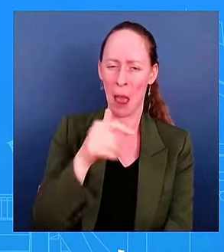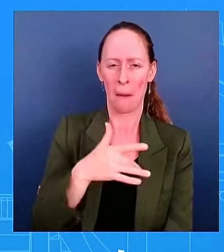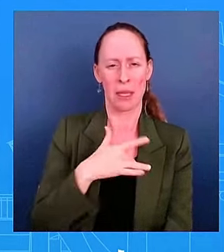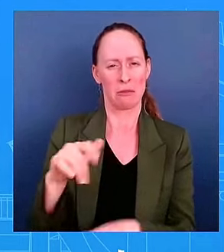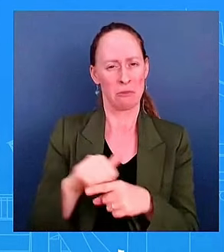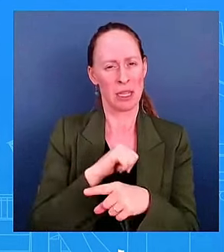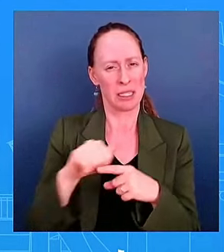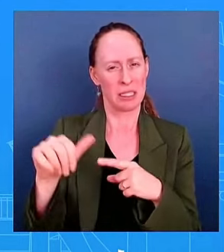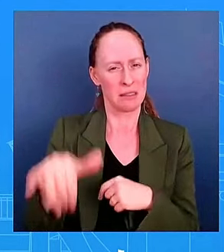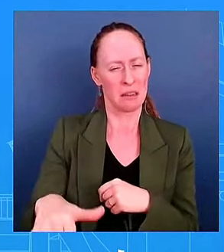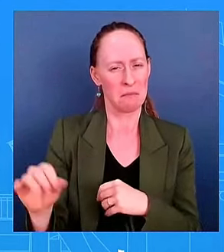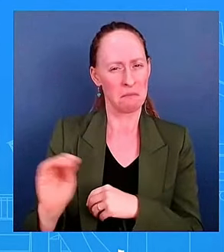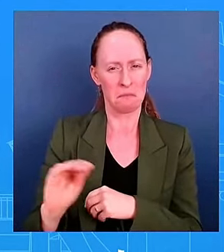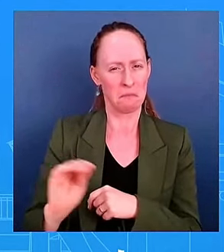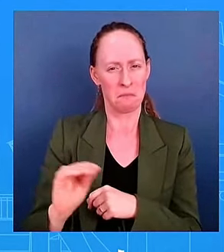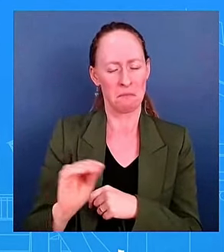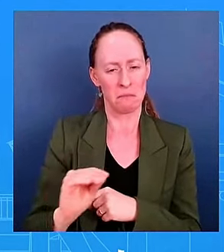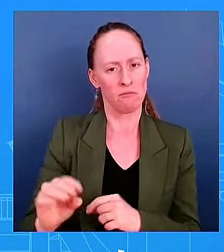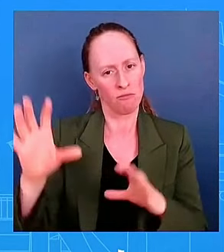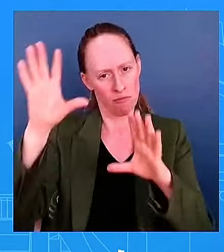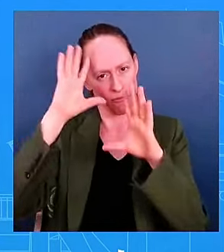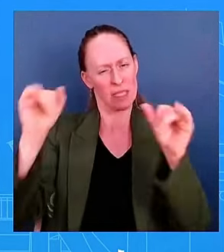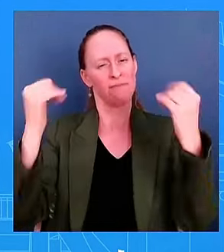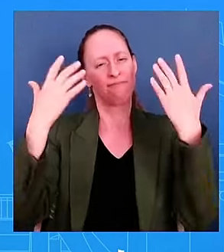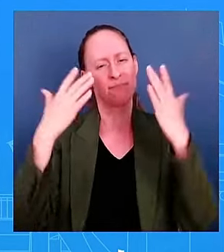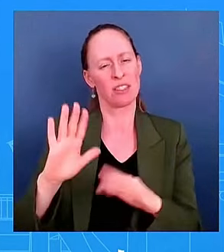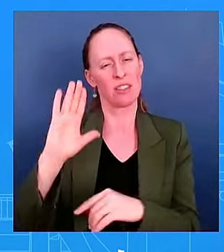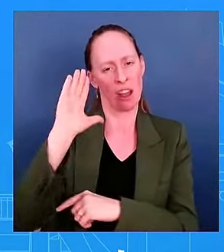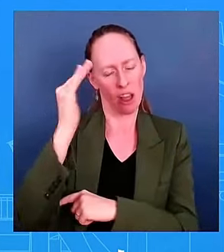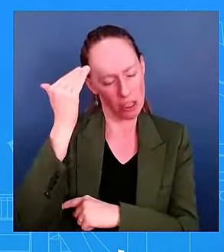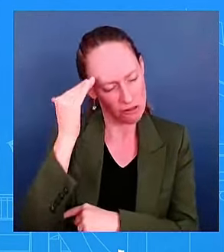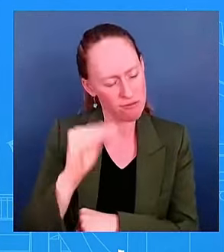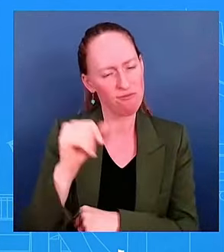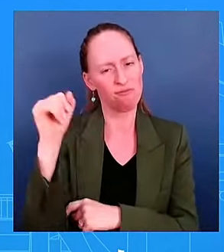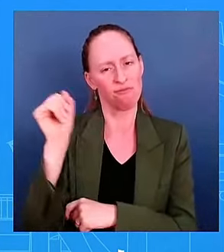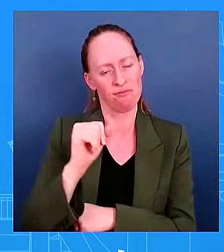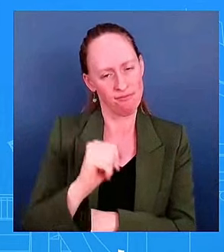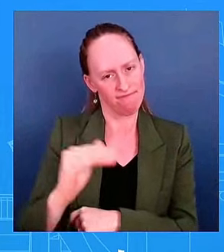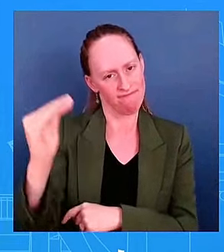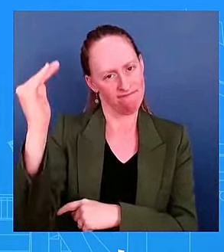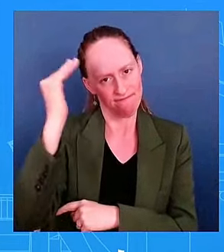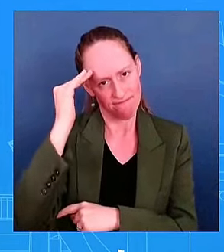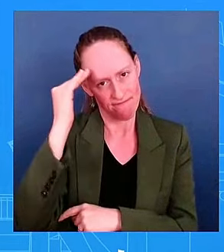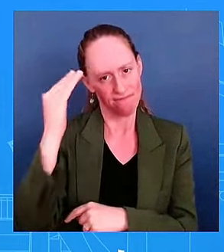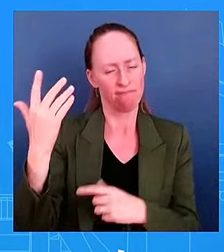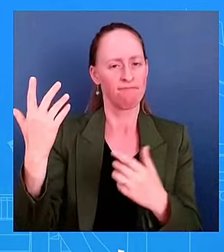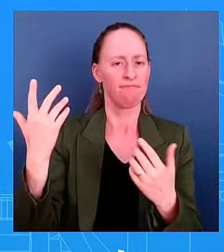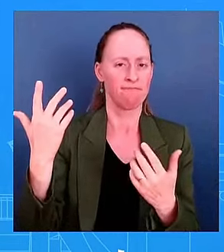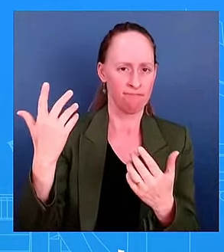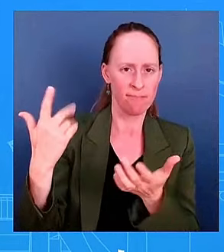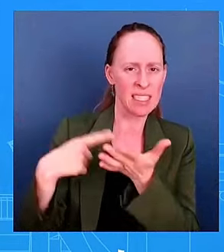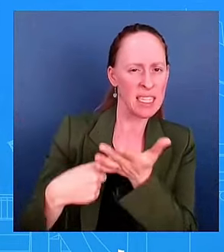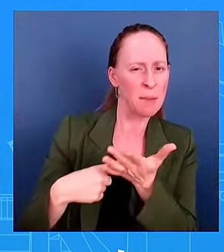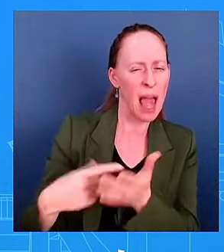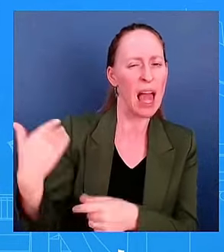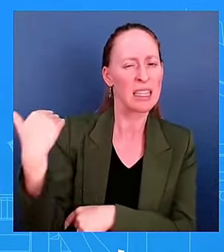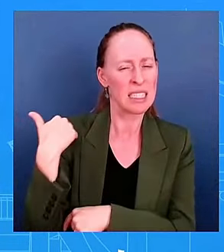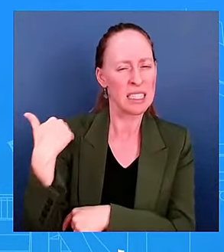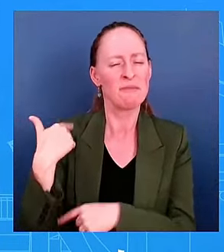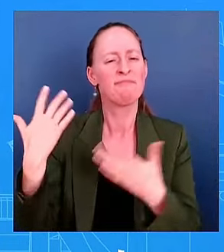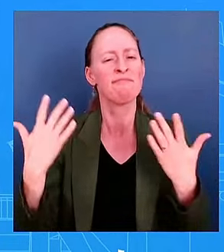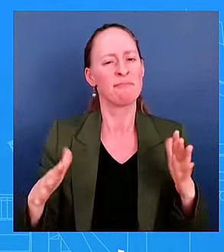to what happened at the debate last Thursday. He's talked about it multiple times